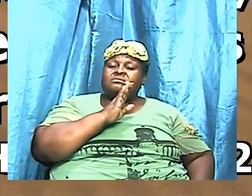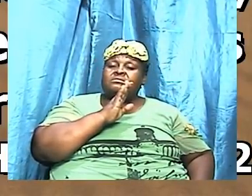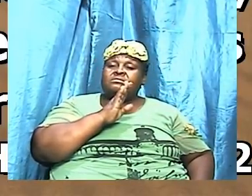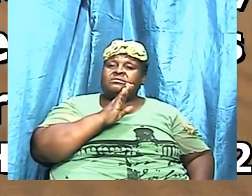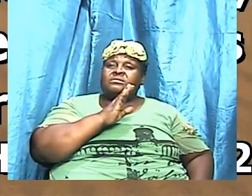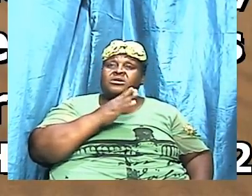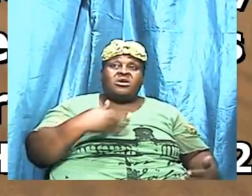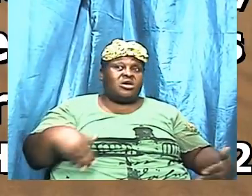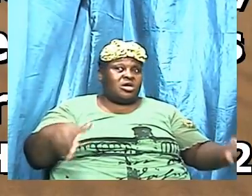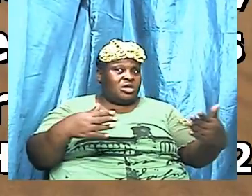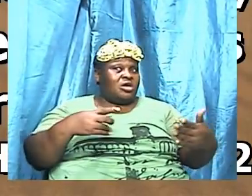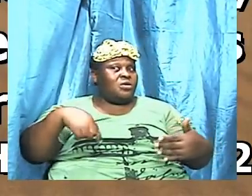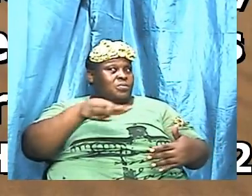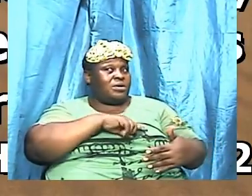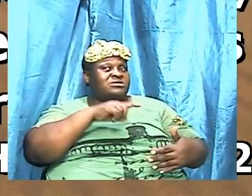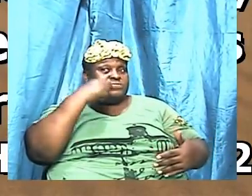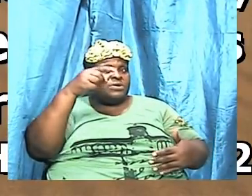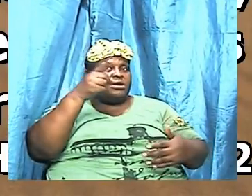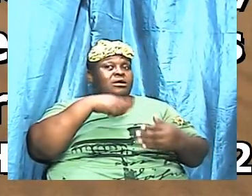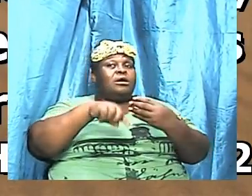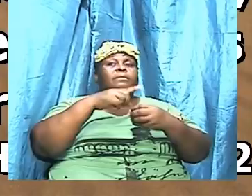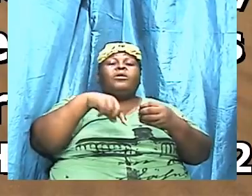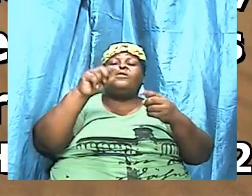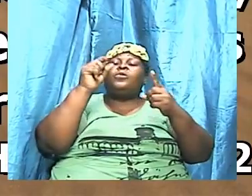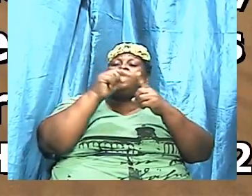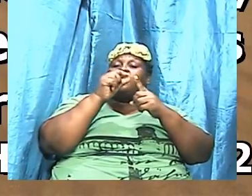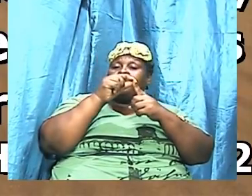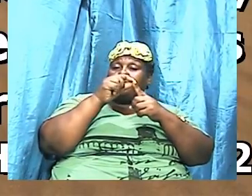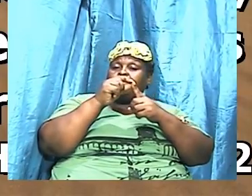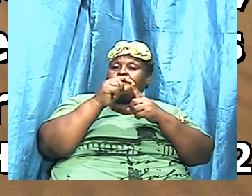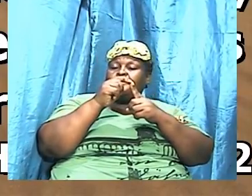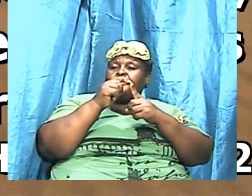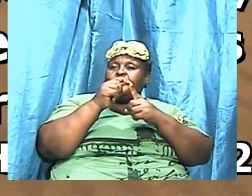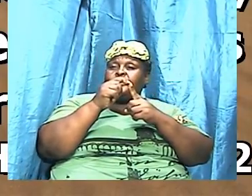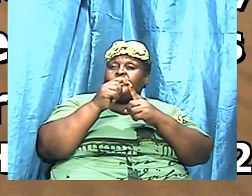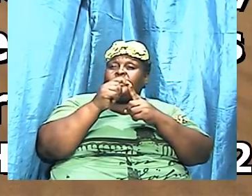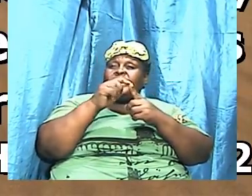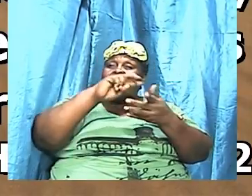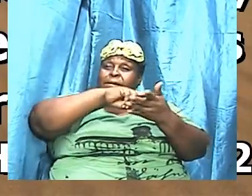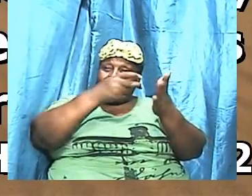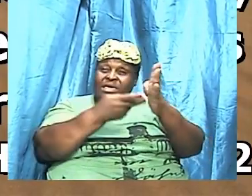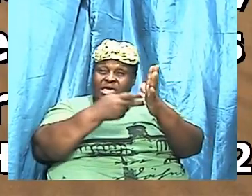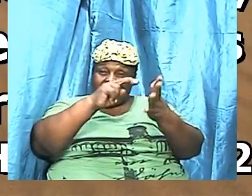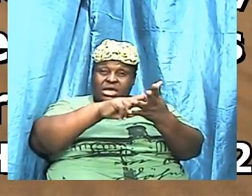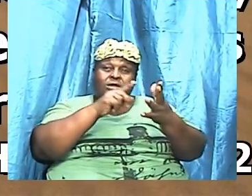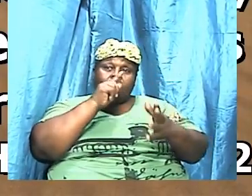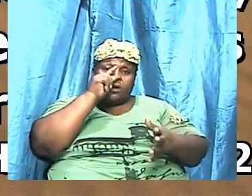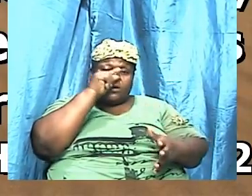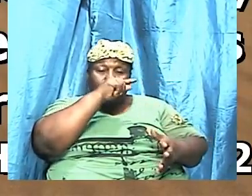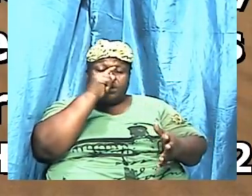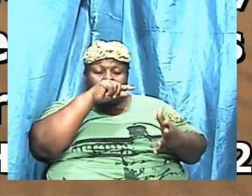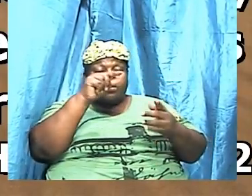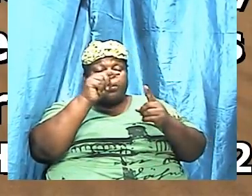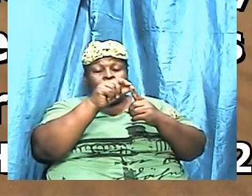here again we are talking about the word, and the term, the Greek word,